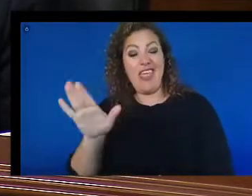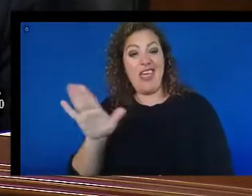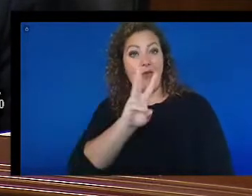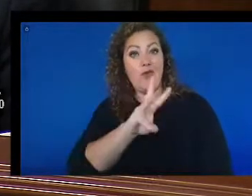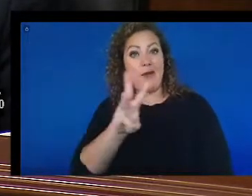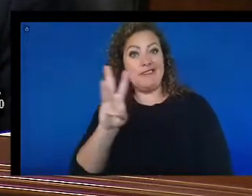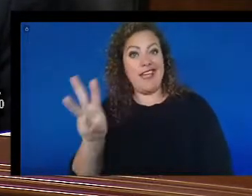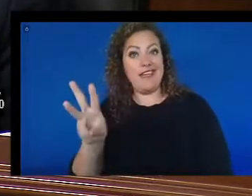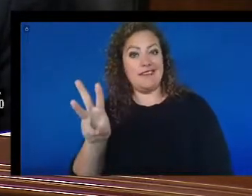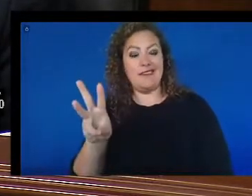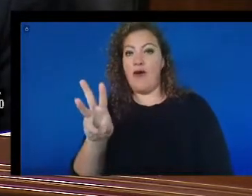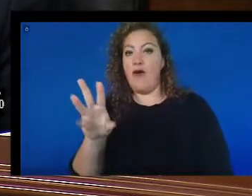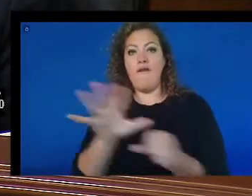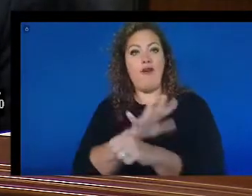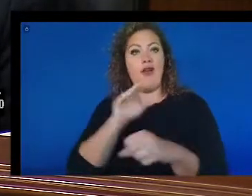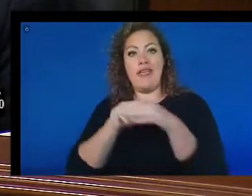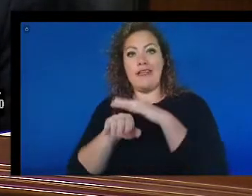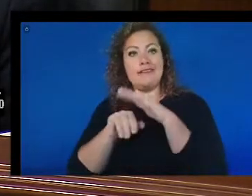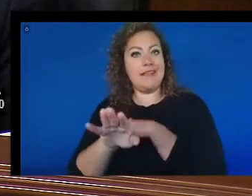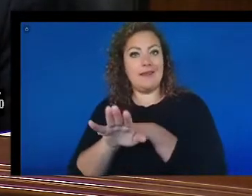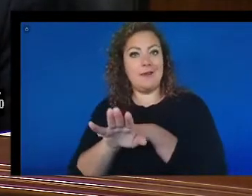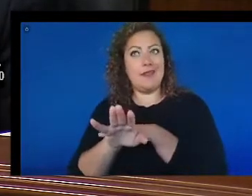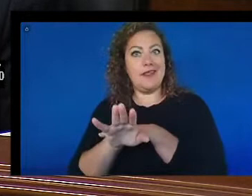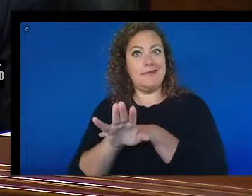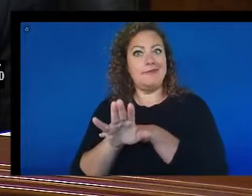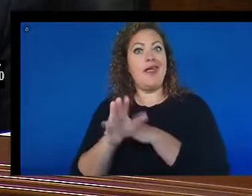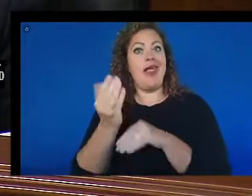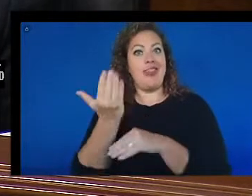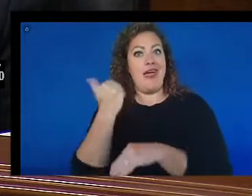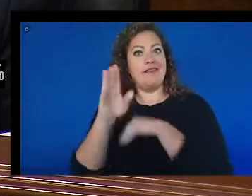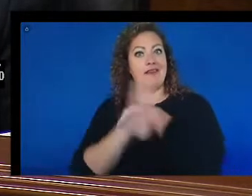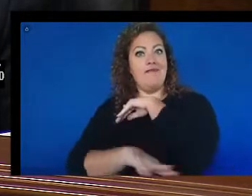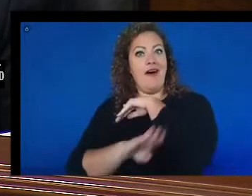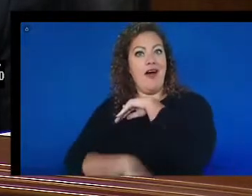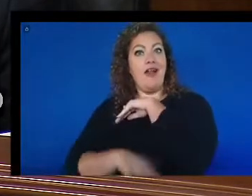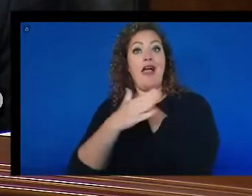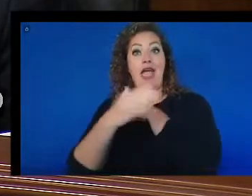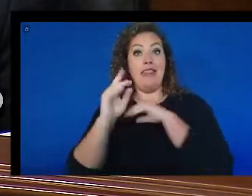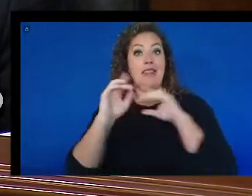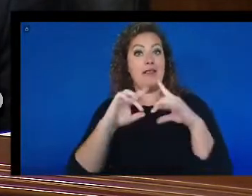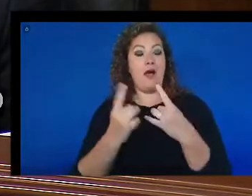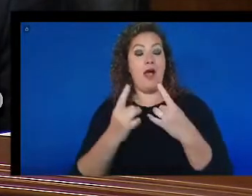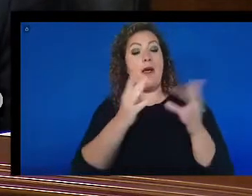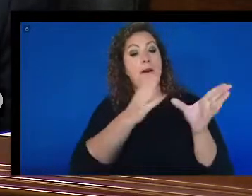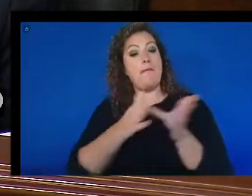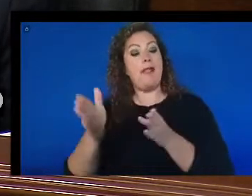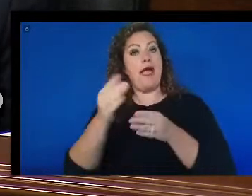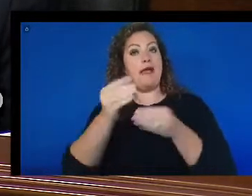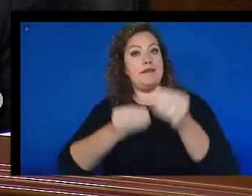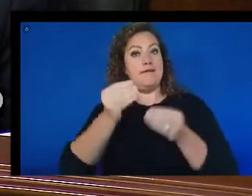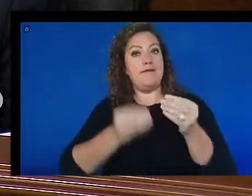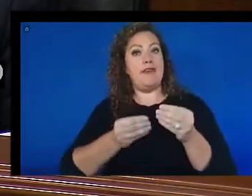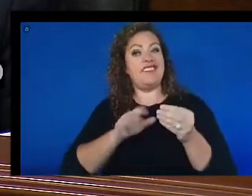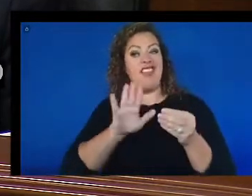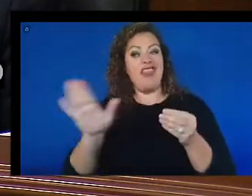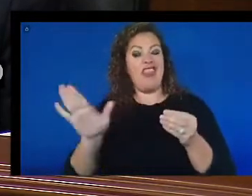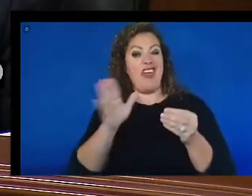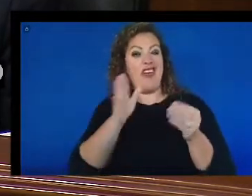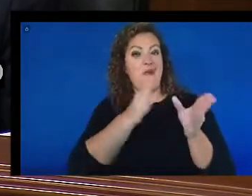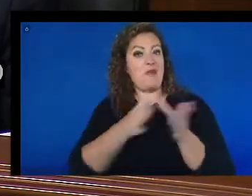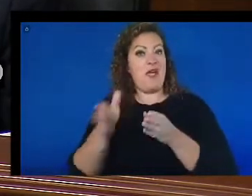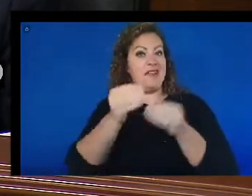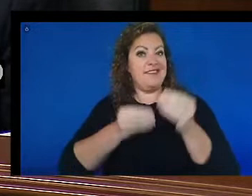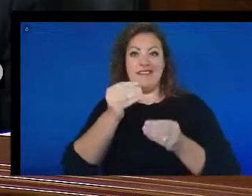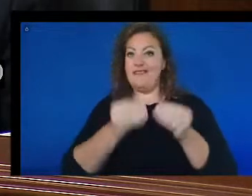fully accessible as of last fall, and the Department's plans to fix them were,